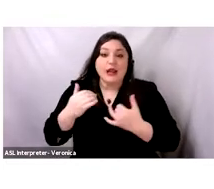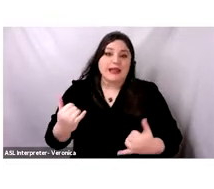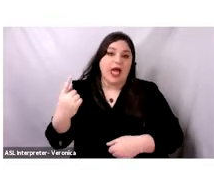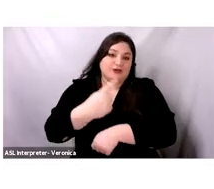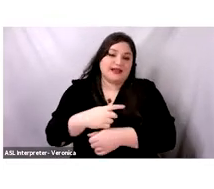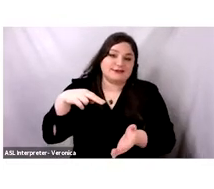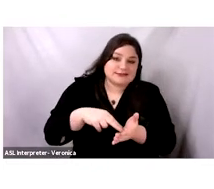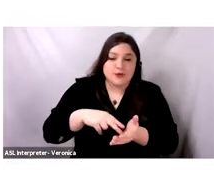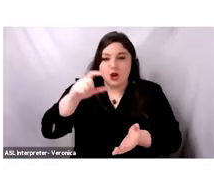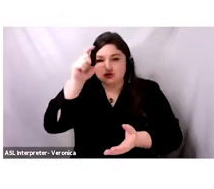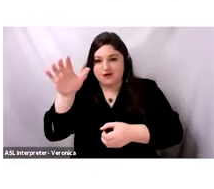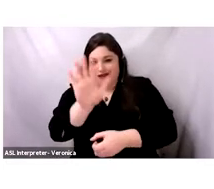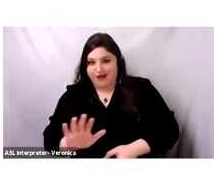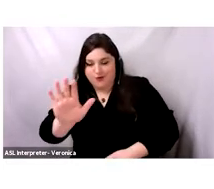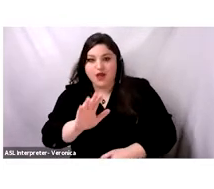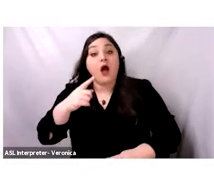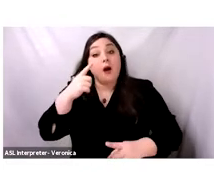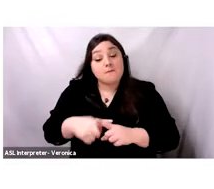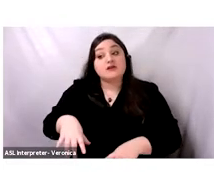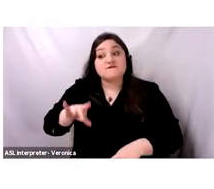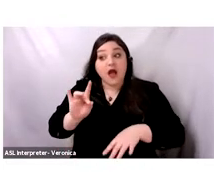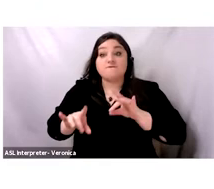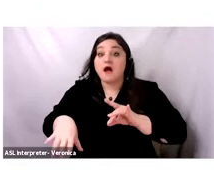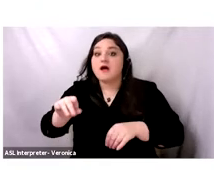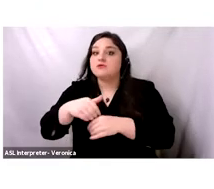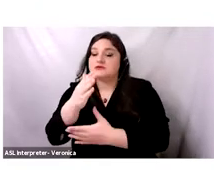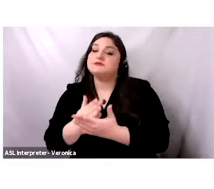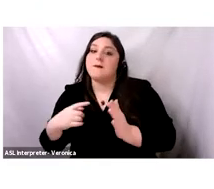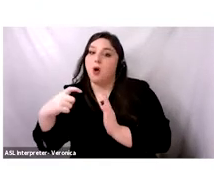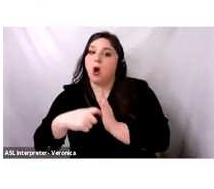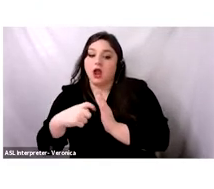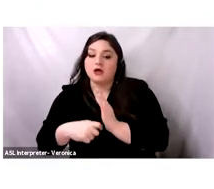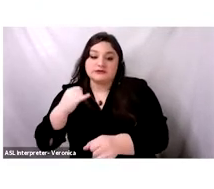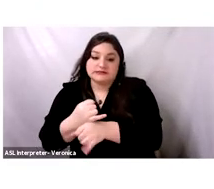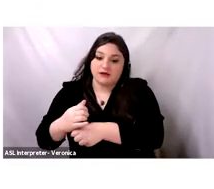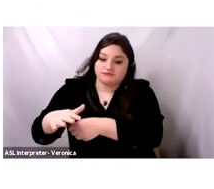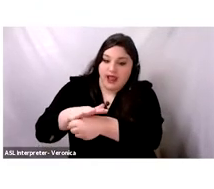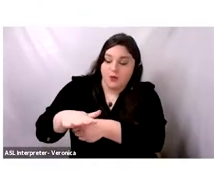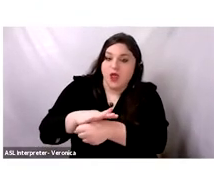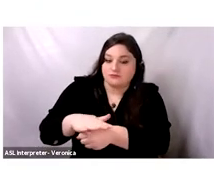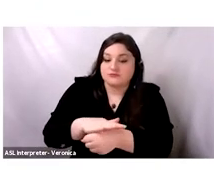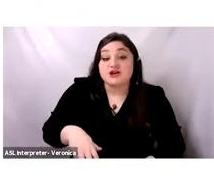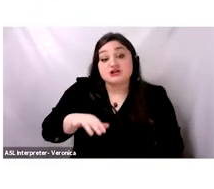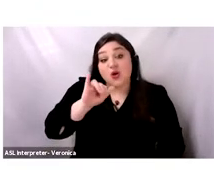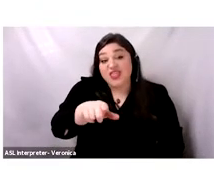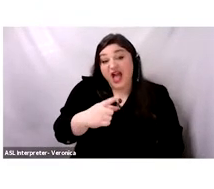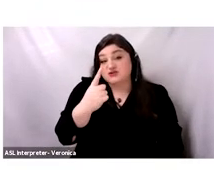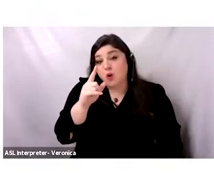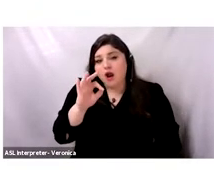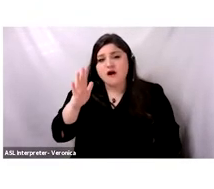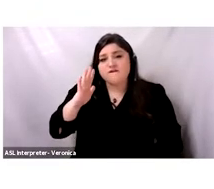and even in some archaeological sites in Lebanon. So also, one of the earliest plants to be domesticated